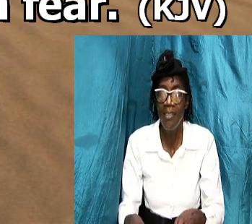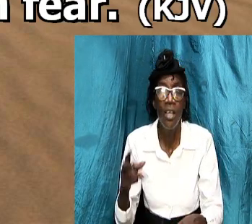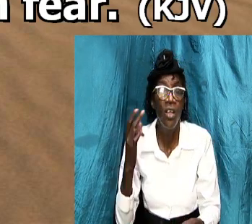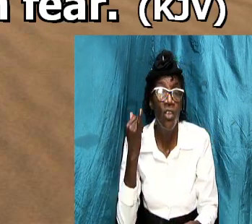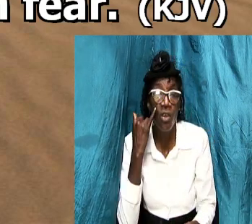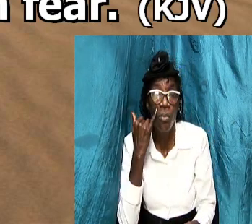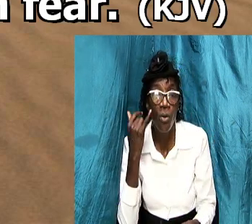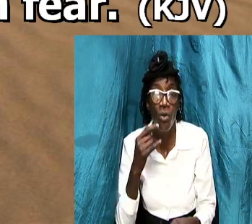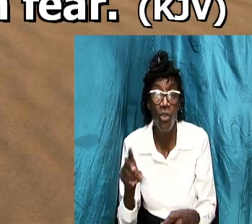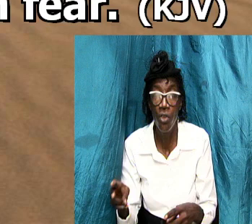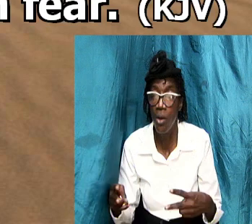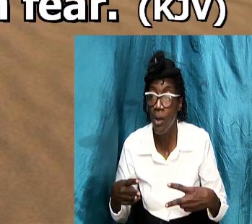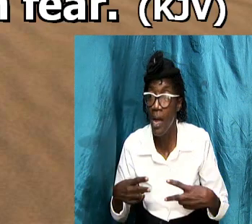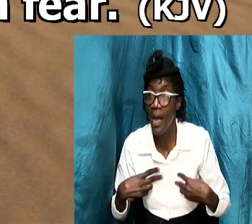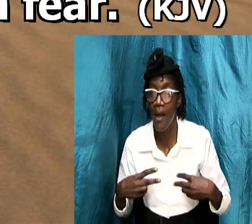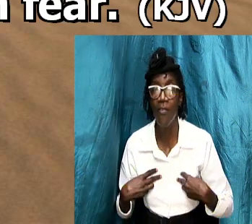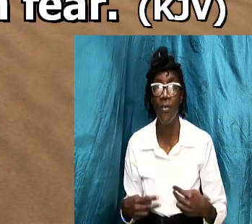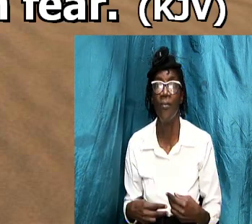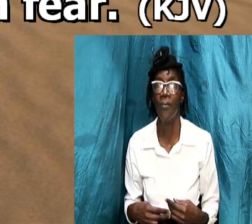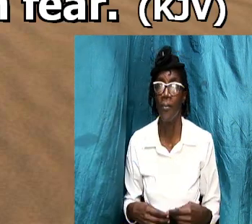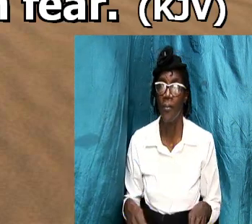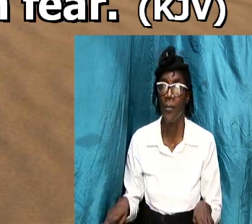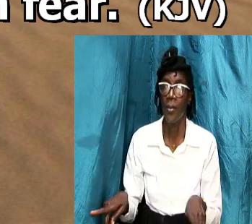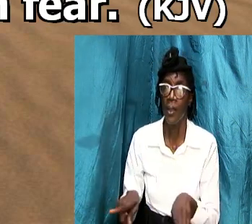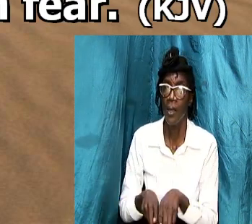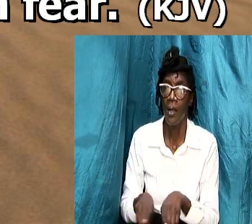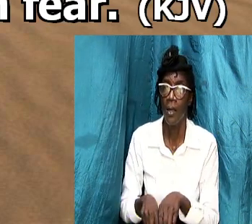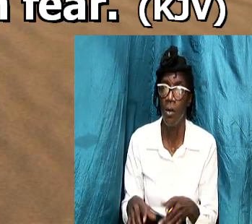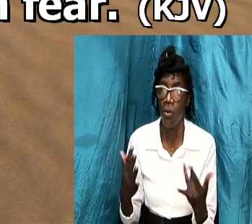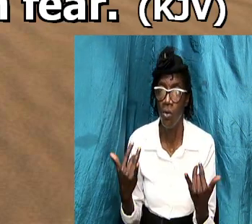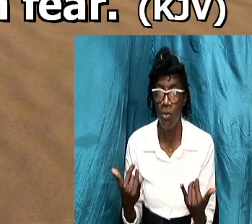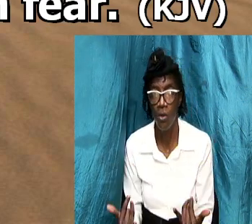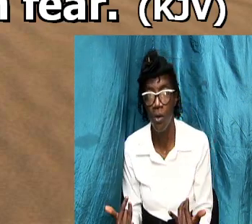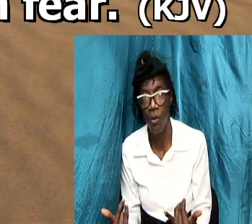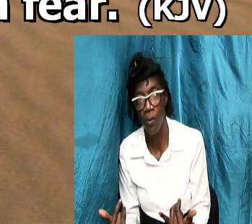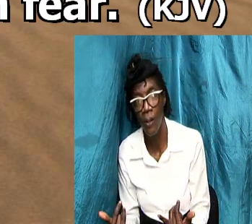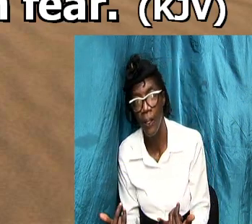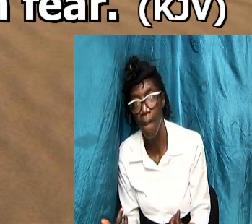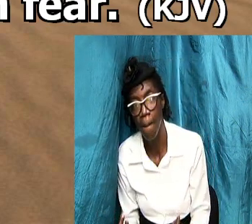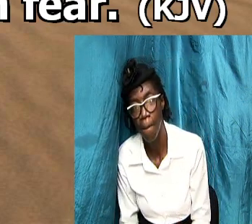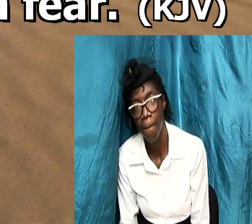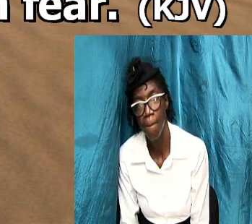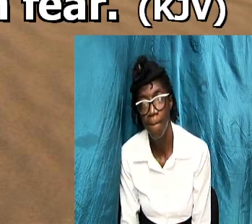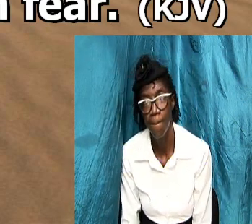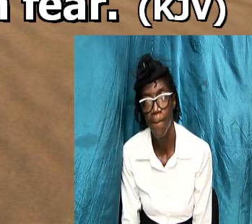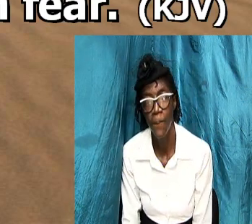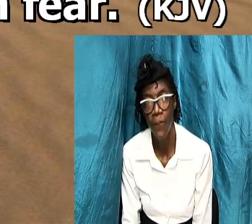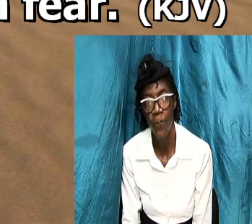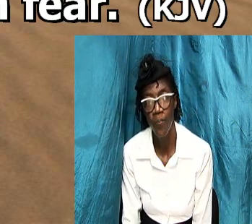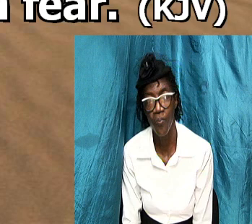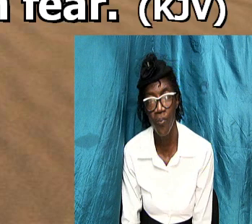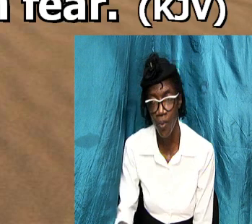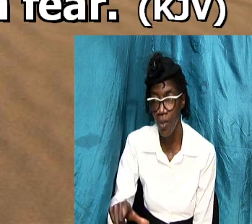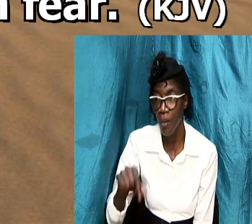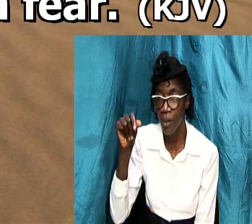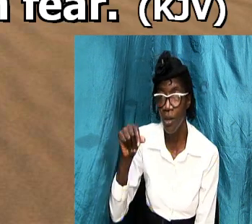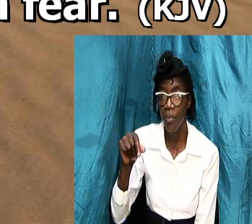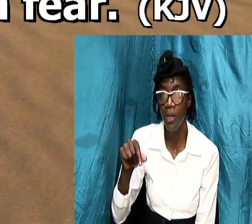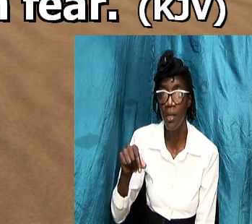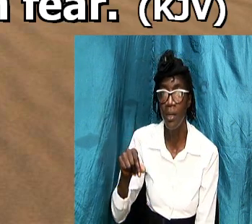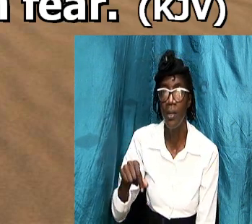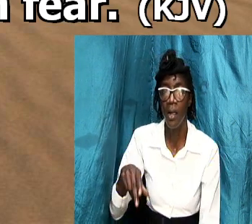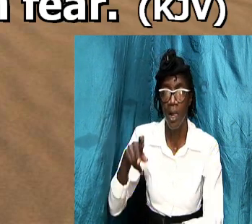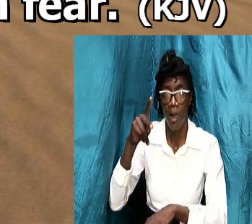right i'm going to close now i actually close now um we'll up on proverbs chapter